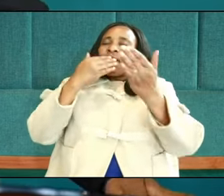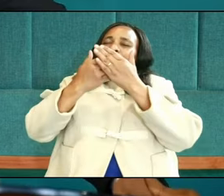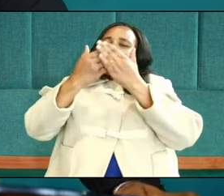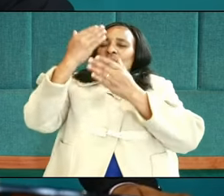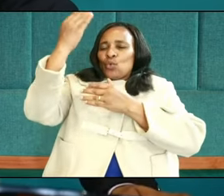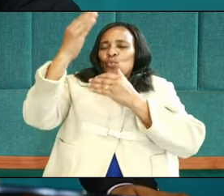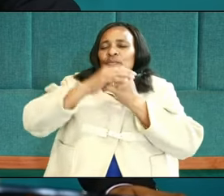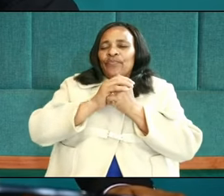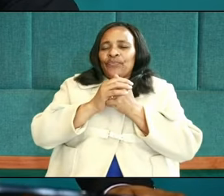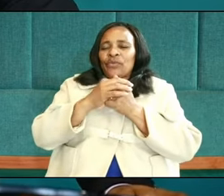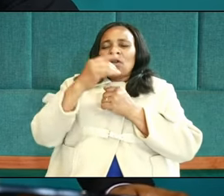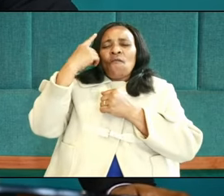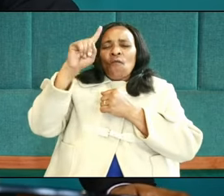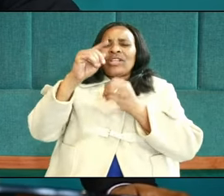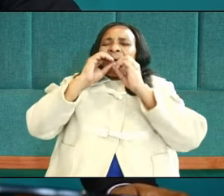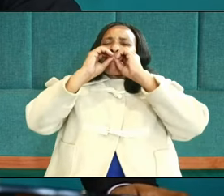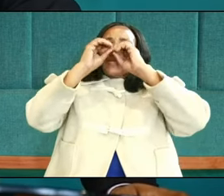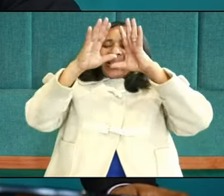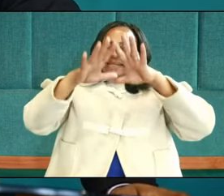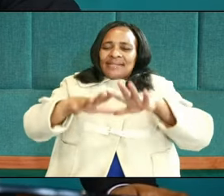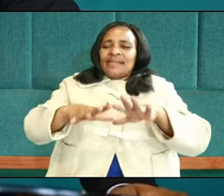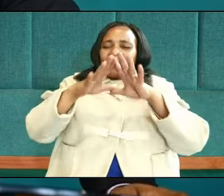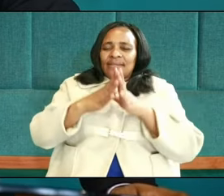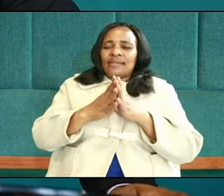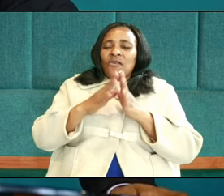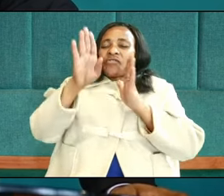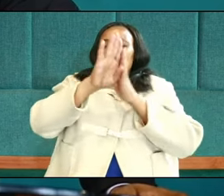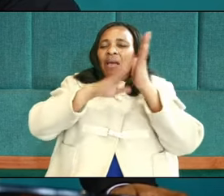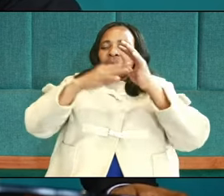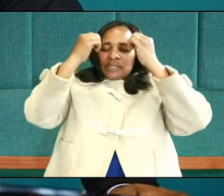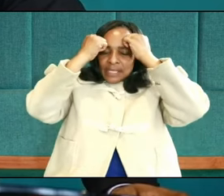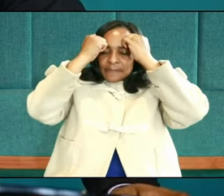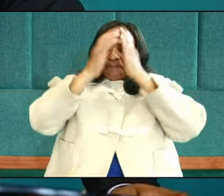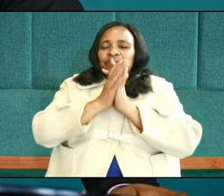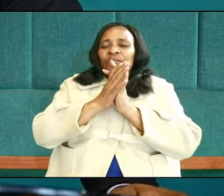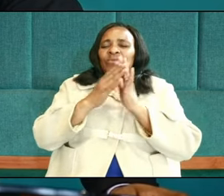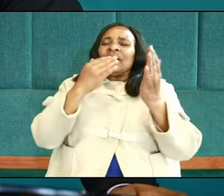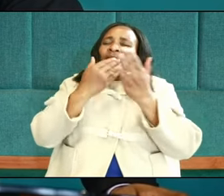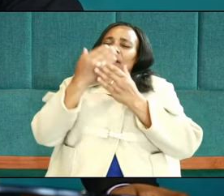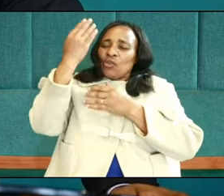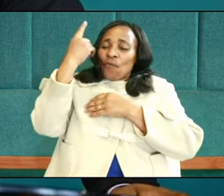you for the blessing of Bible study. We thank you for